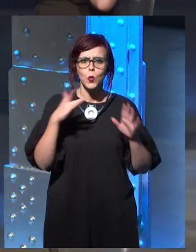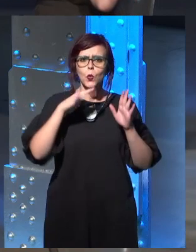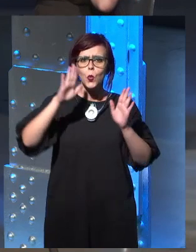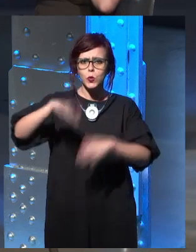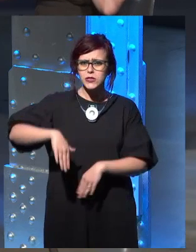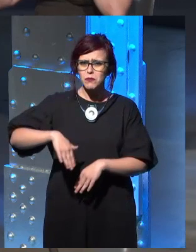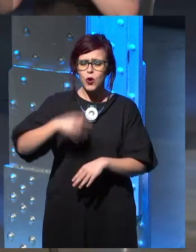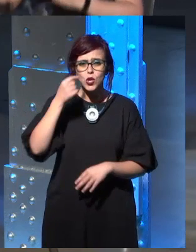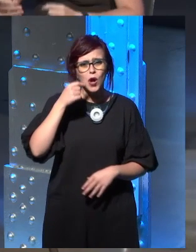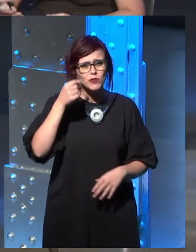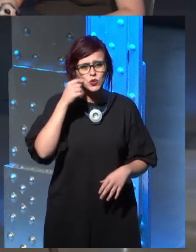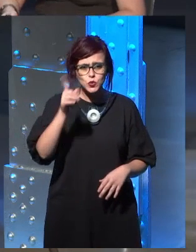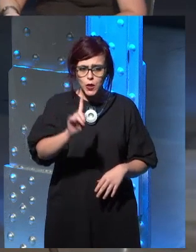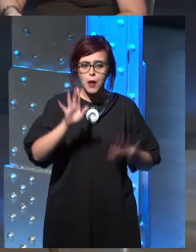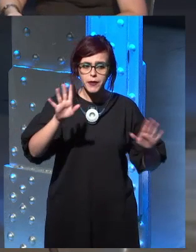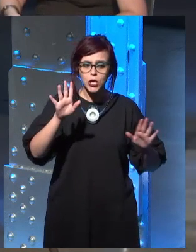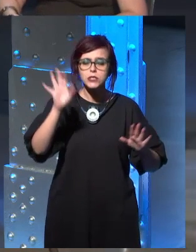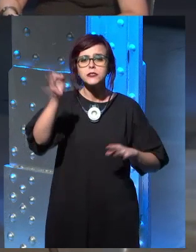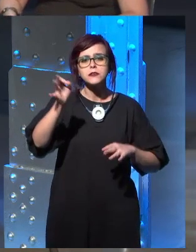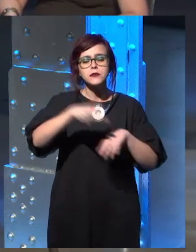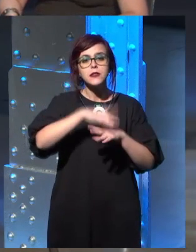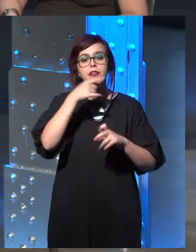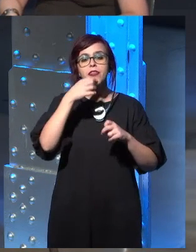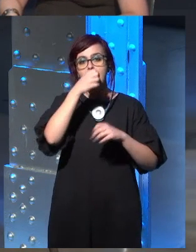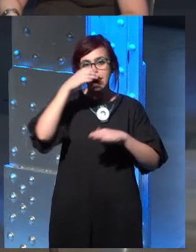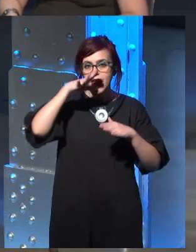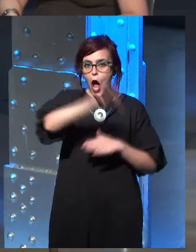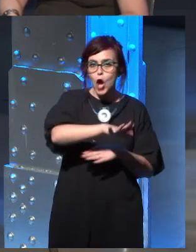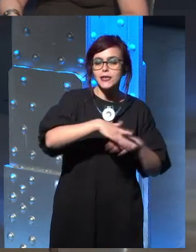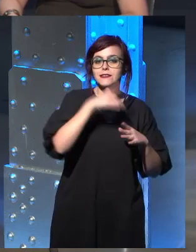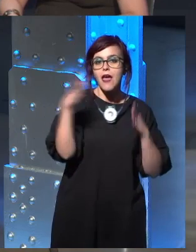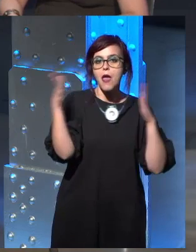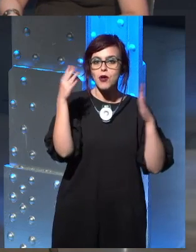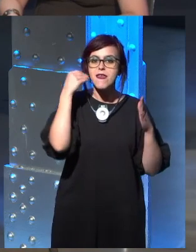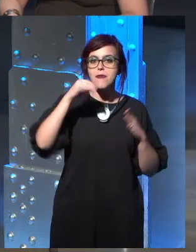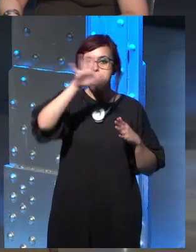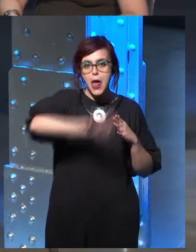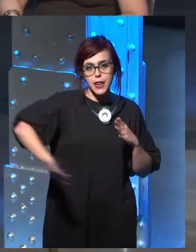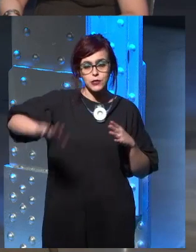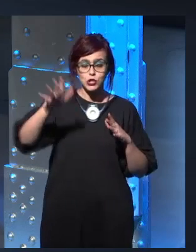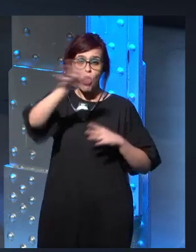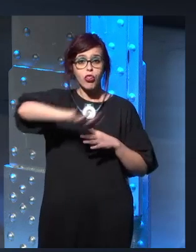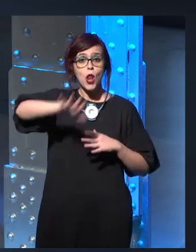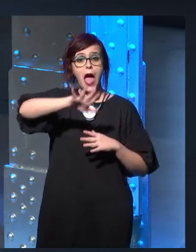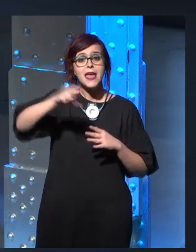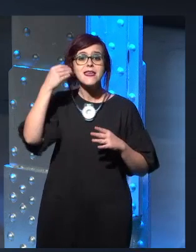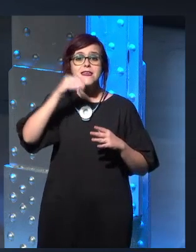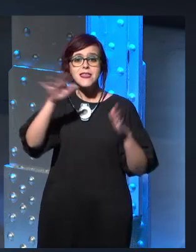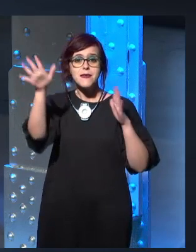dragons under Winterfell as well. And the world of ice and fire kind of touches on that